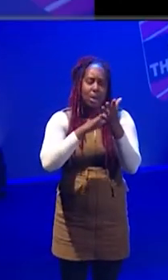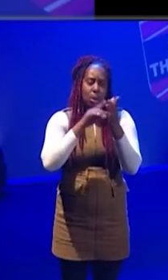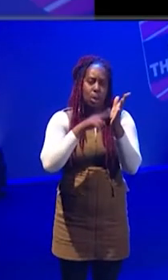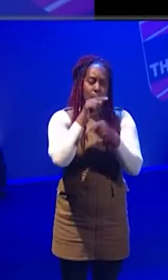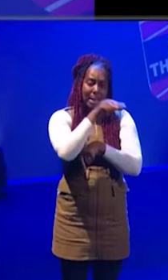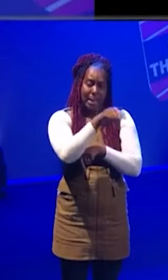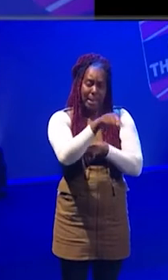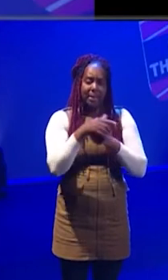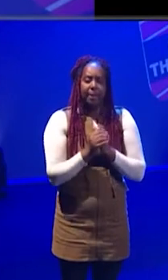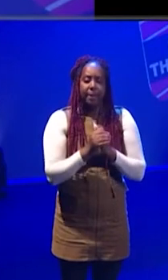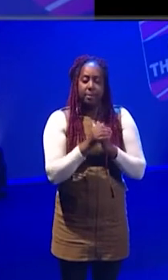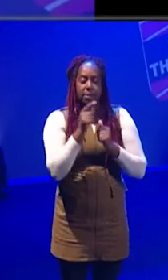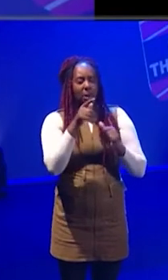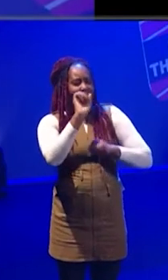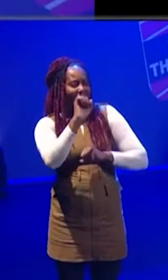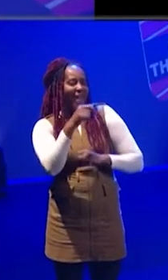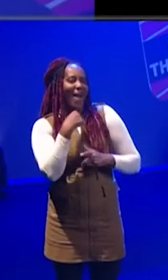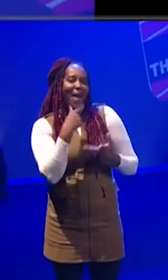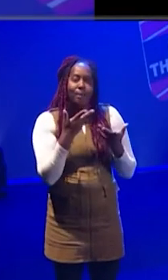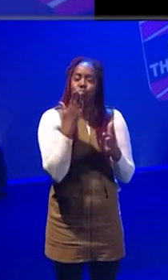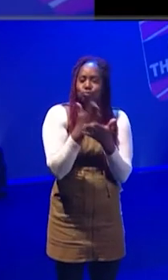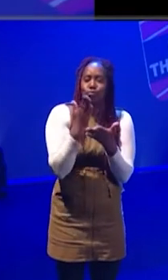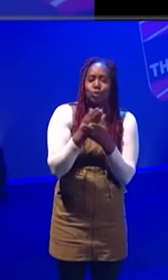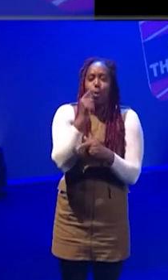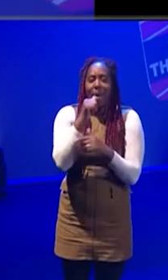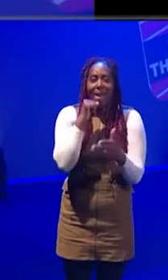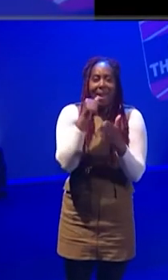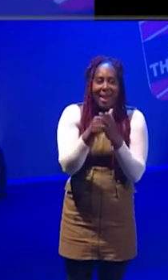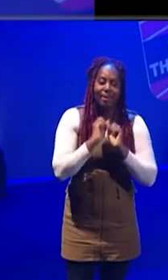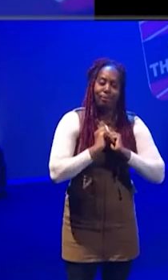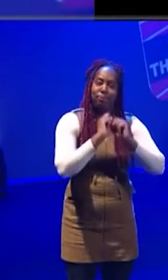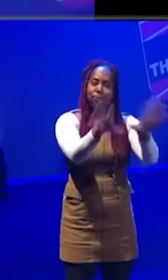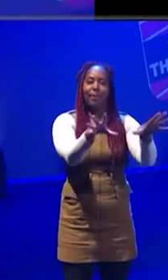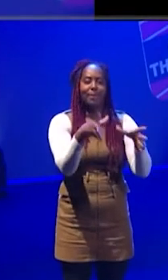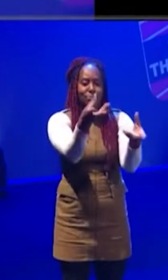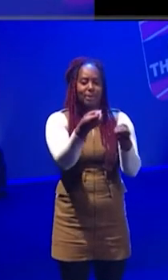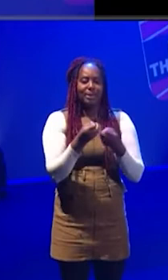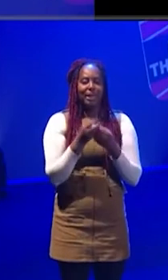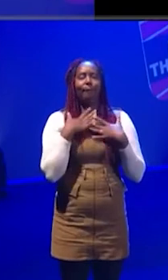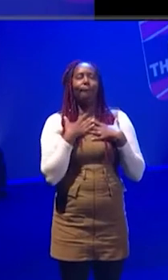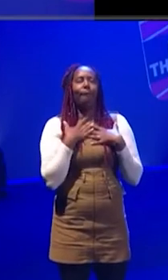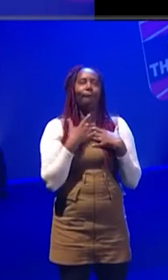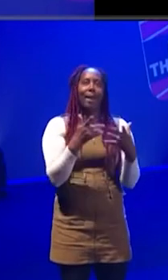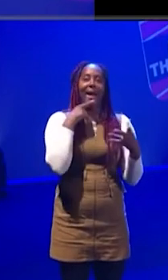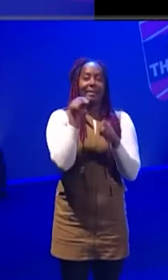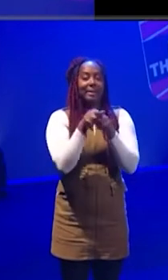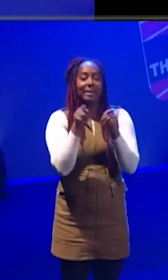the Donmar Theatre. So I think, yeah, I'm sure one of those letters paid off and I probably covered directors and